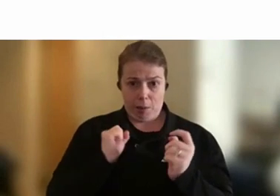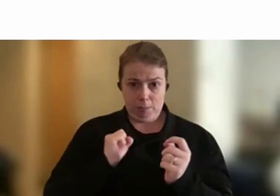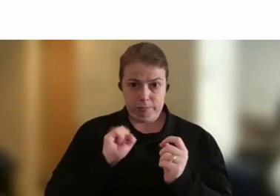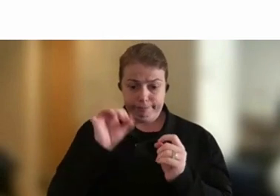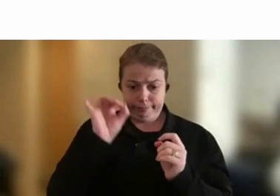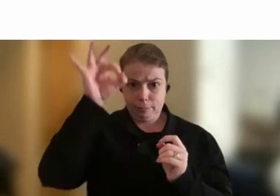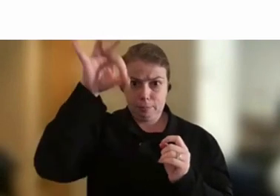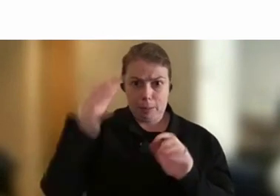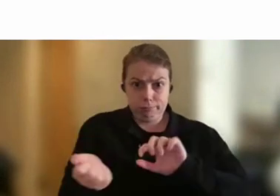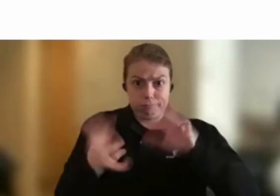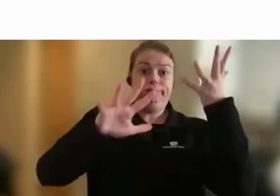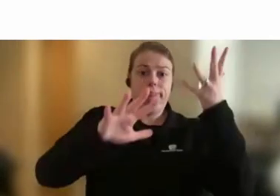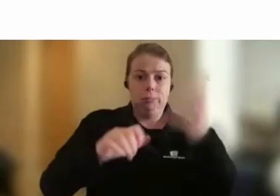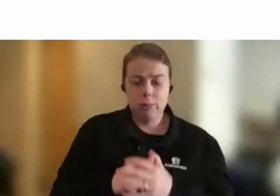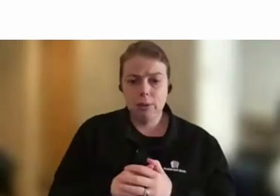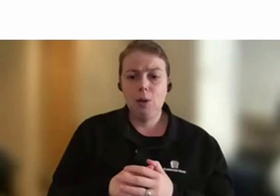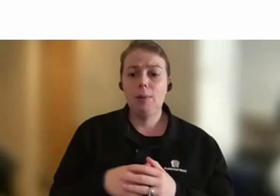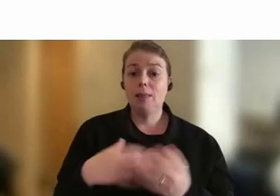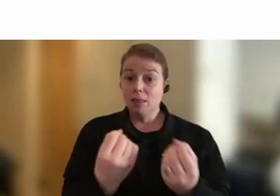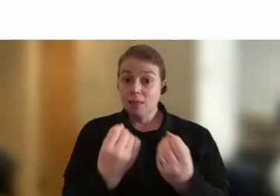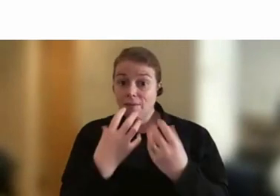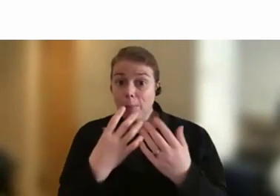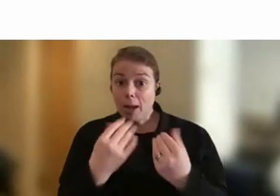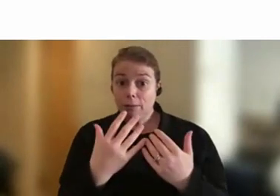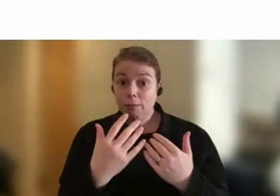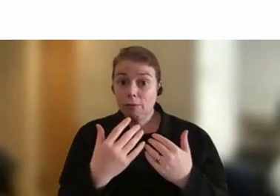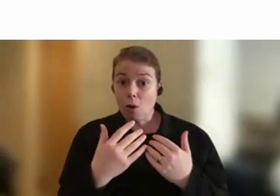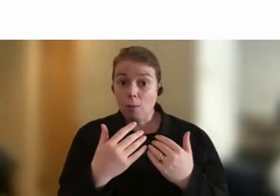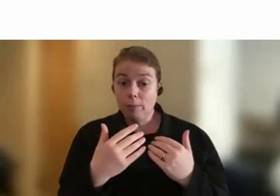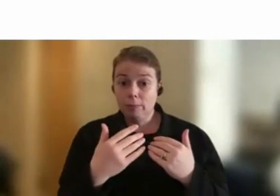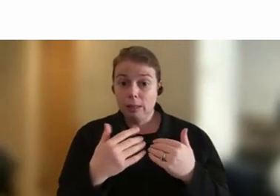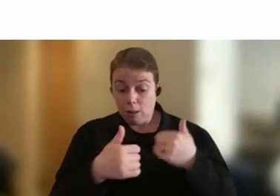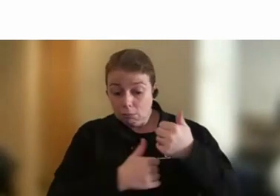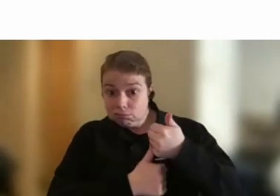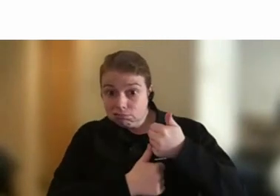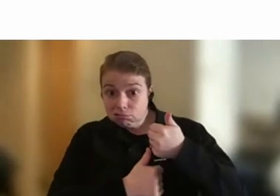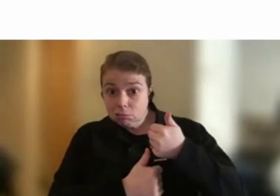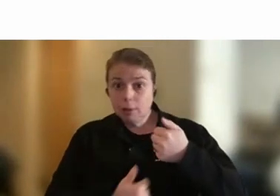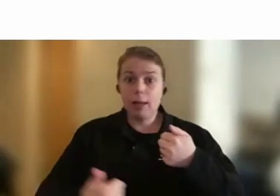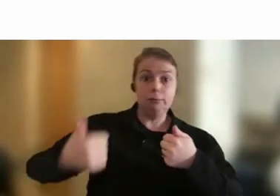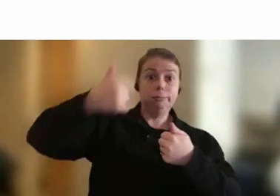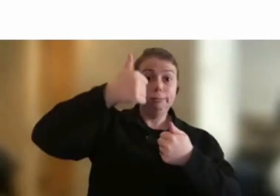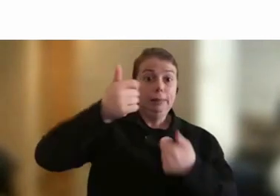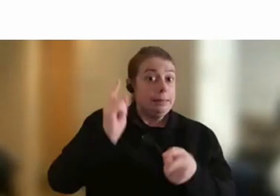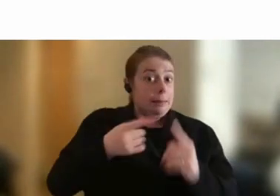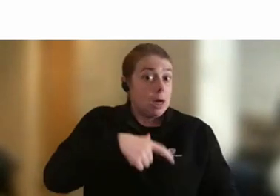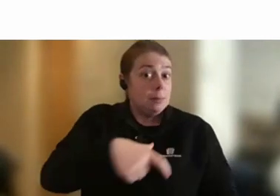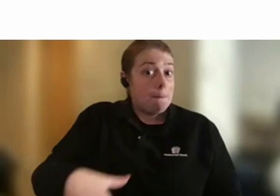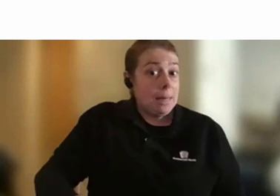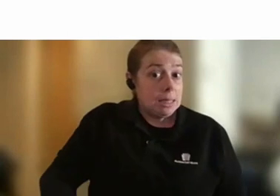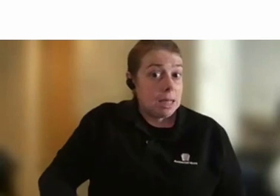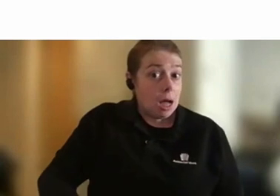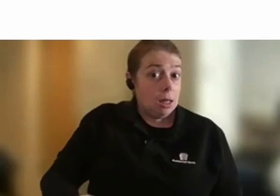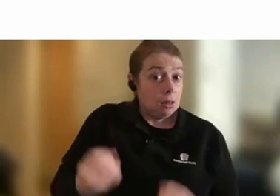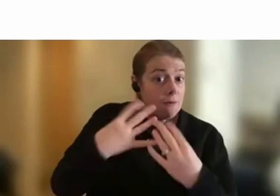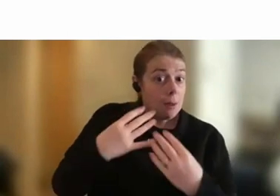feedback I hear from junior to very senior people, including occasionally from a minister, is good. So